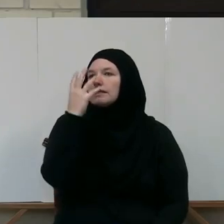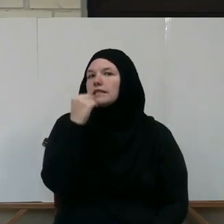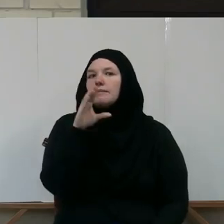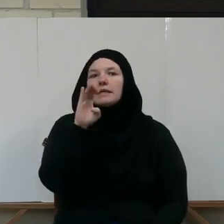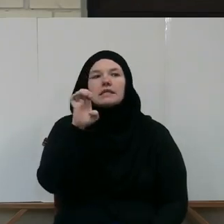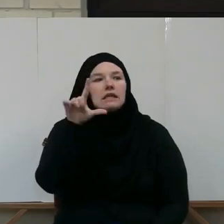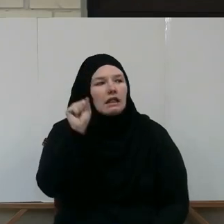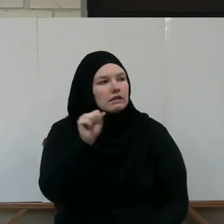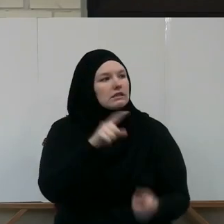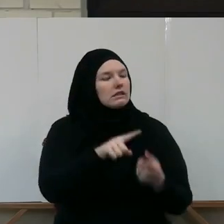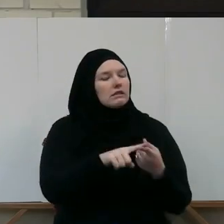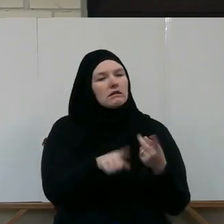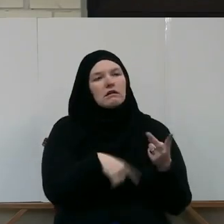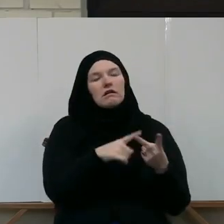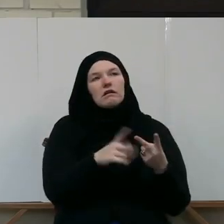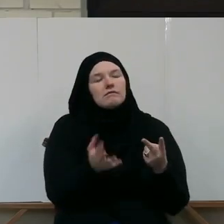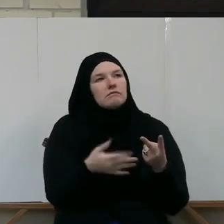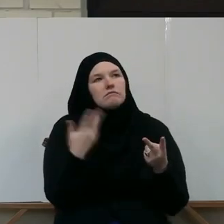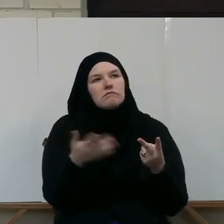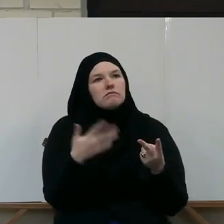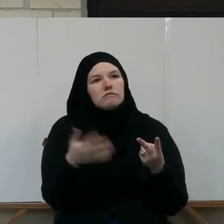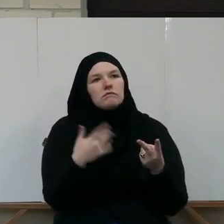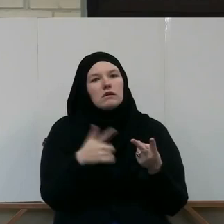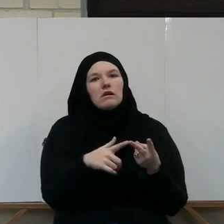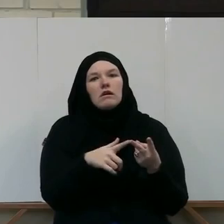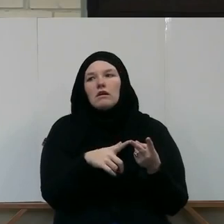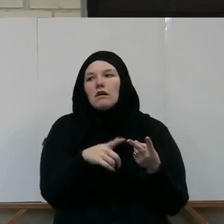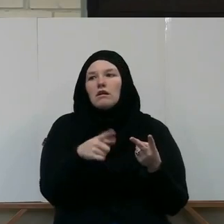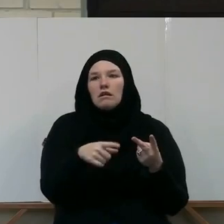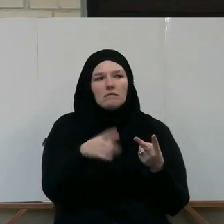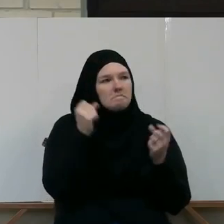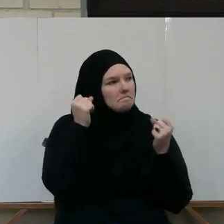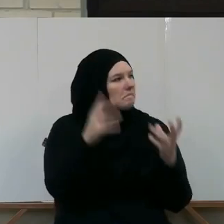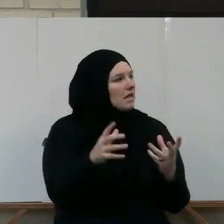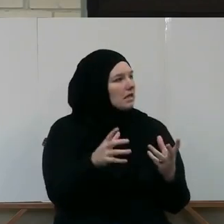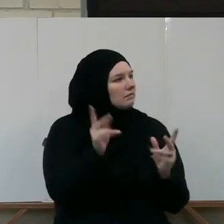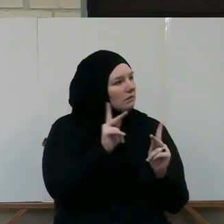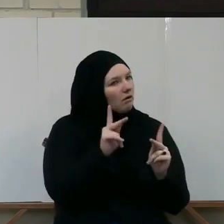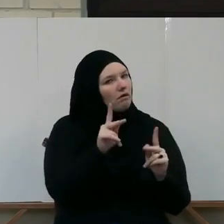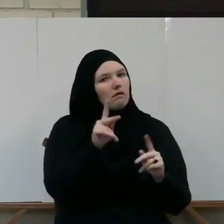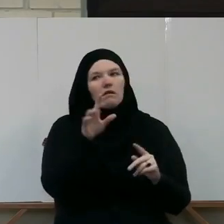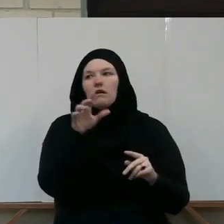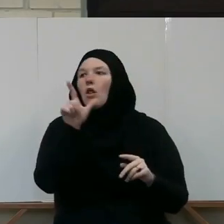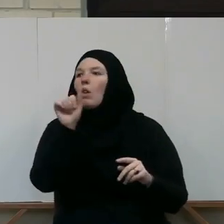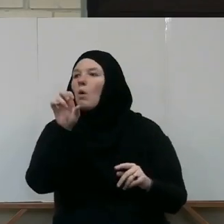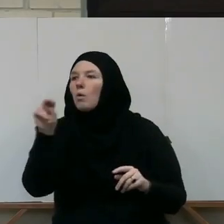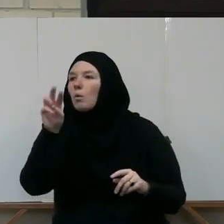hiding this, they are lone wolves and all of those terms. Just to